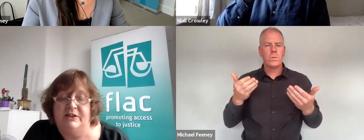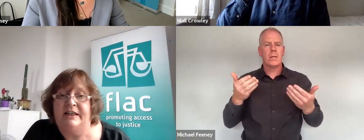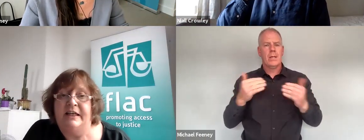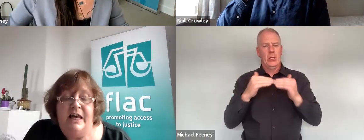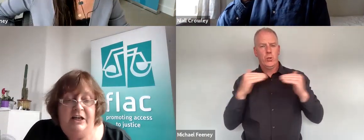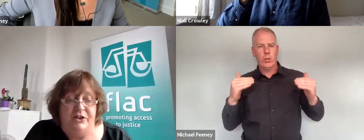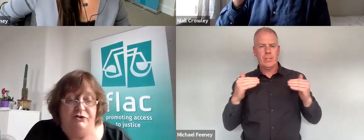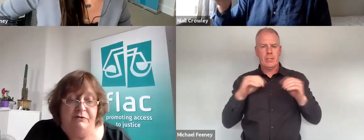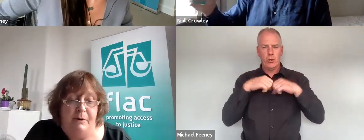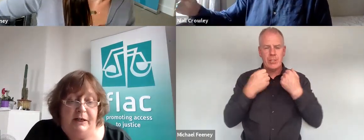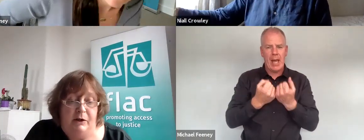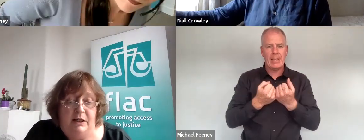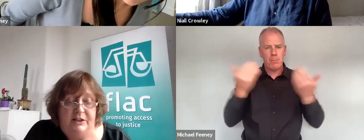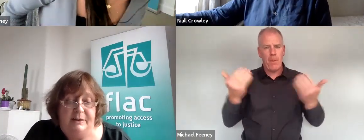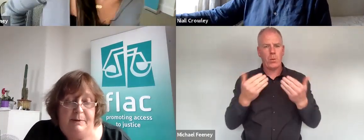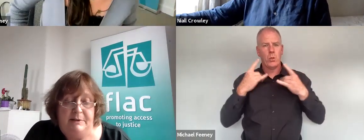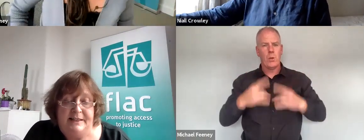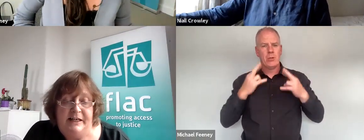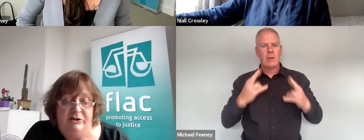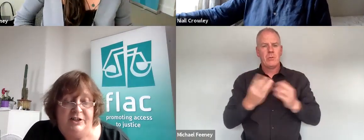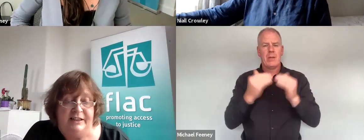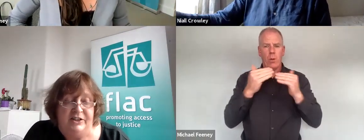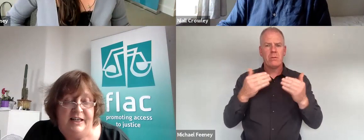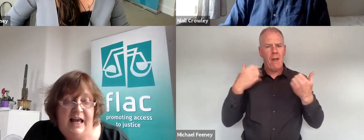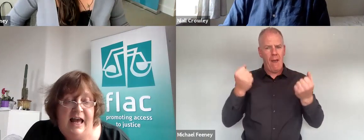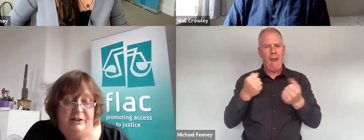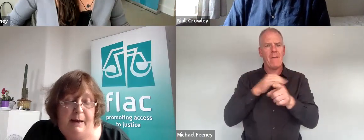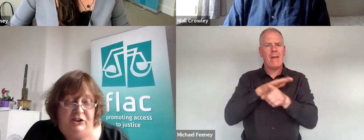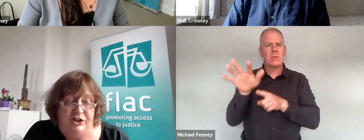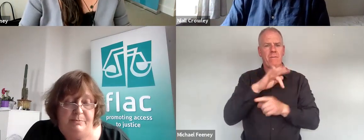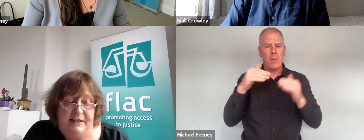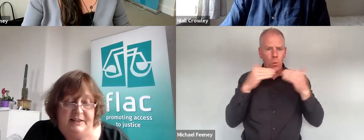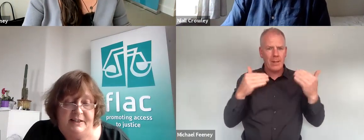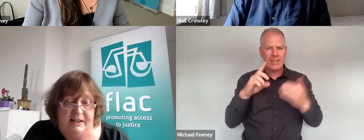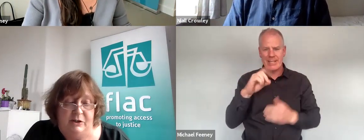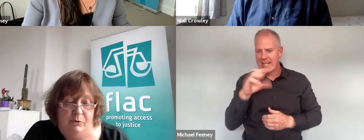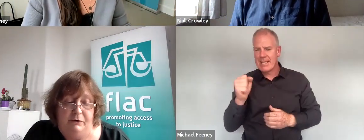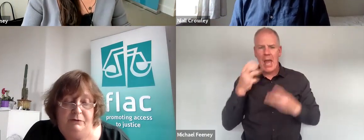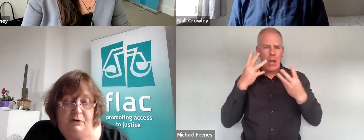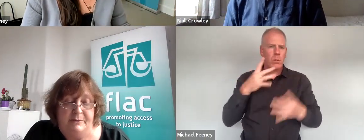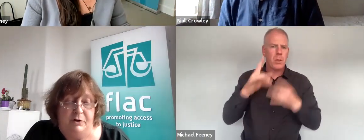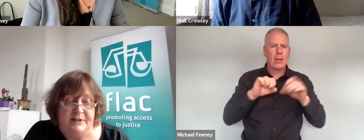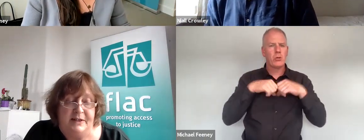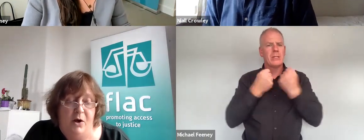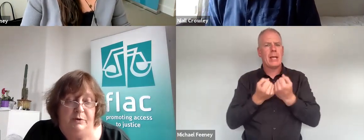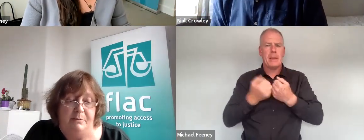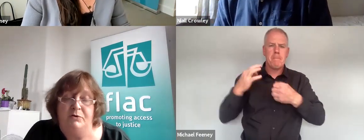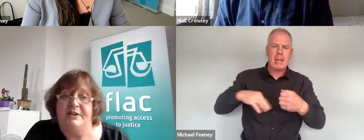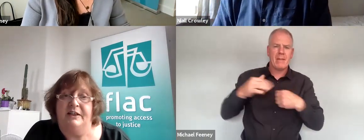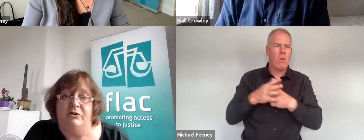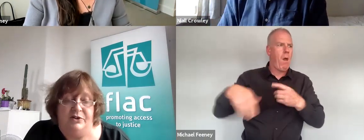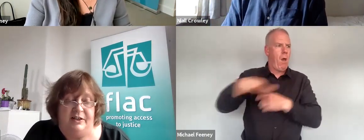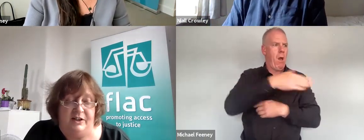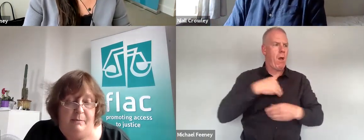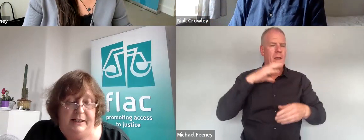and equality. She is driven by equality, people's inherent dignity and a passion to make society work for those among us with the